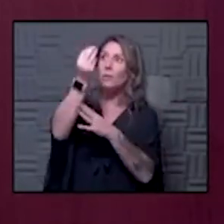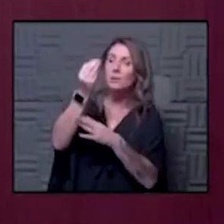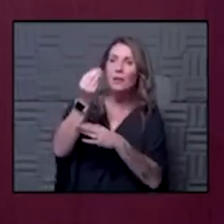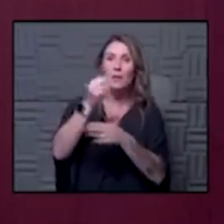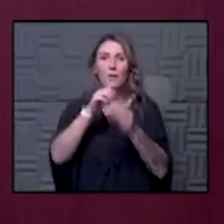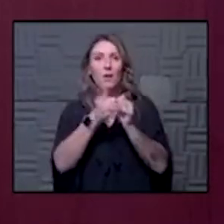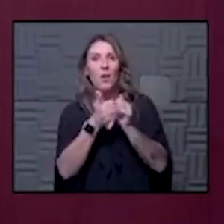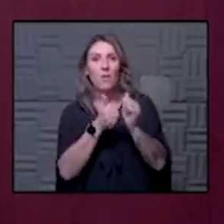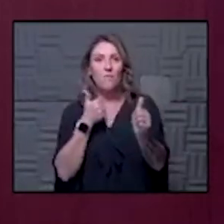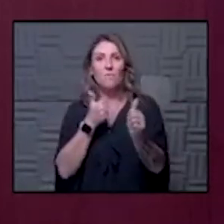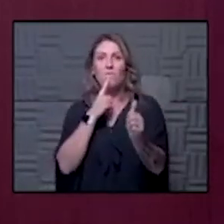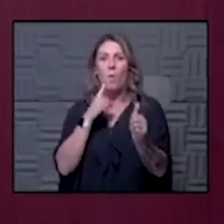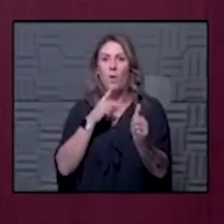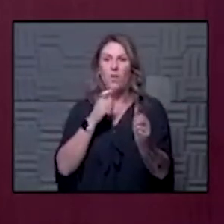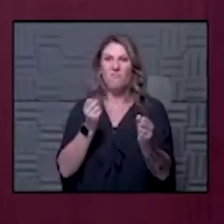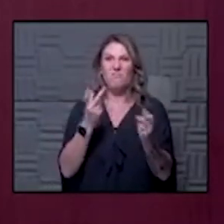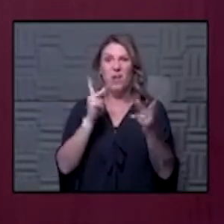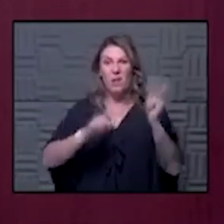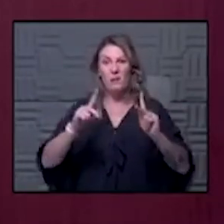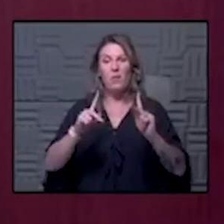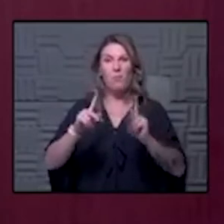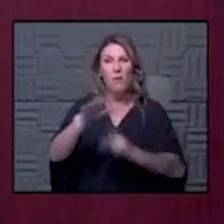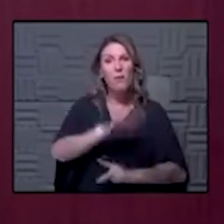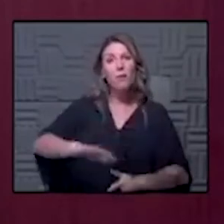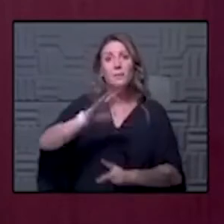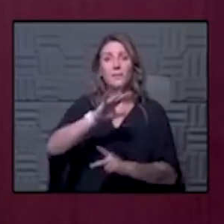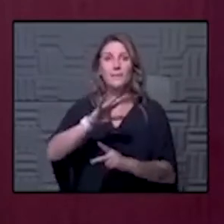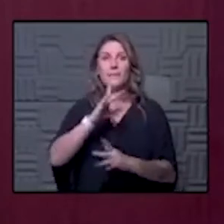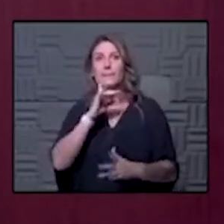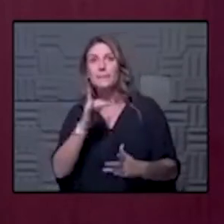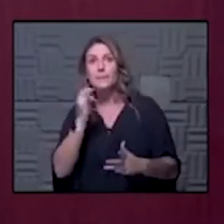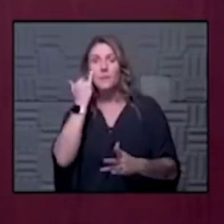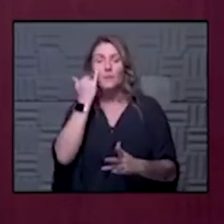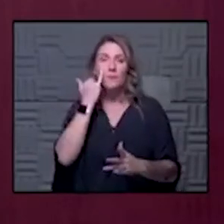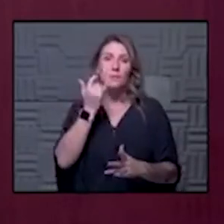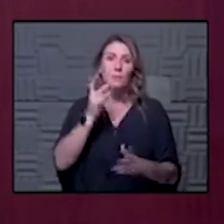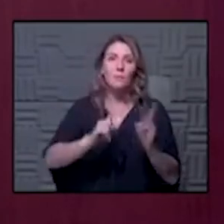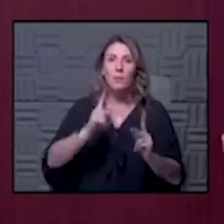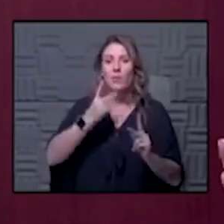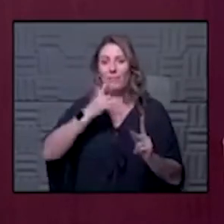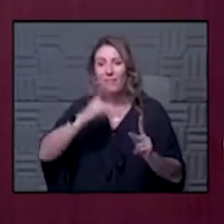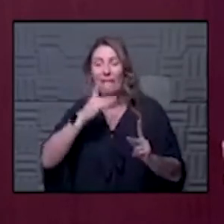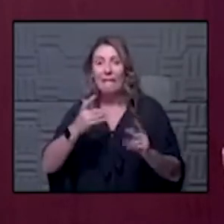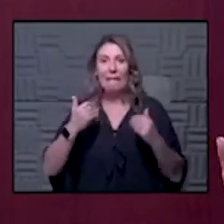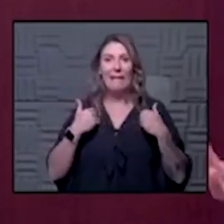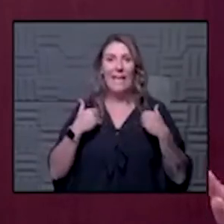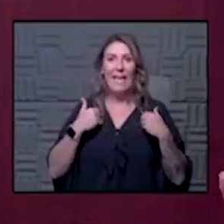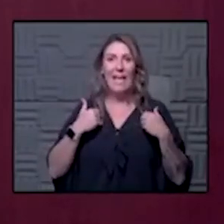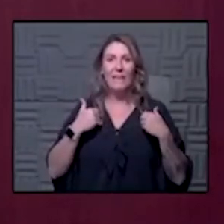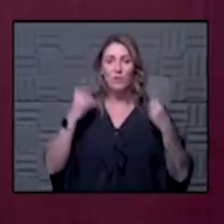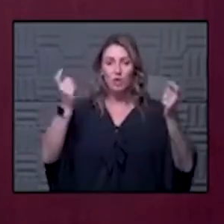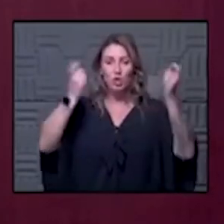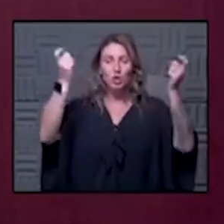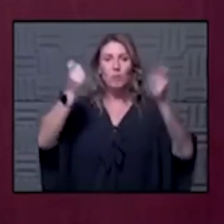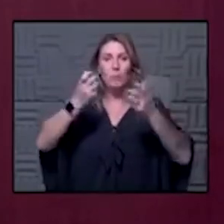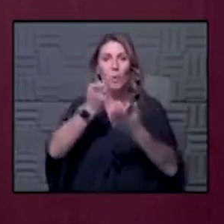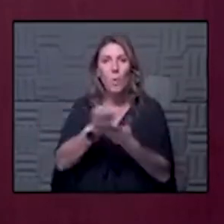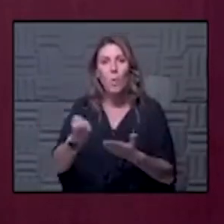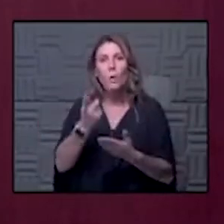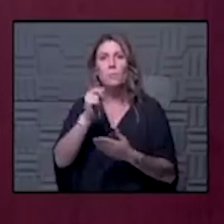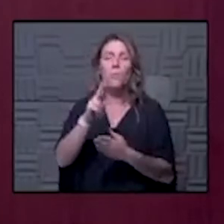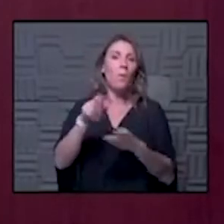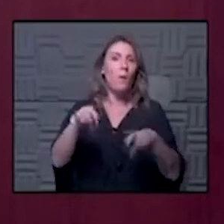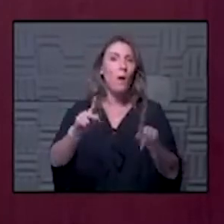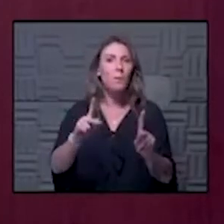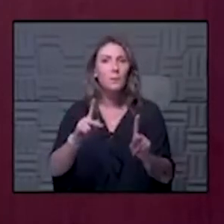for ways that you can be creative if people are fortunate enough to have some gym equipment at home or opportunities